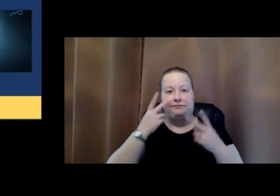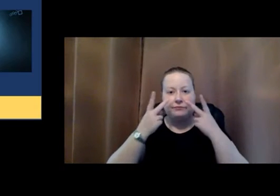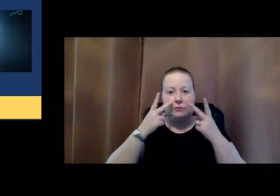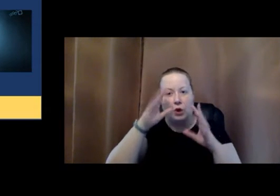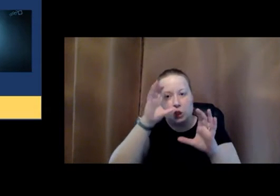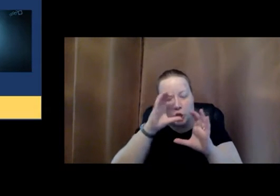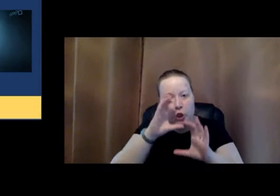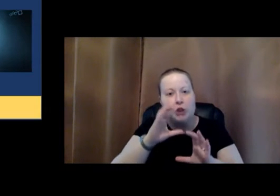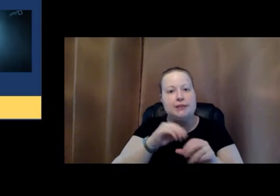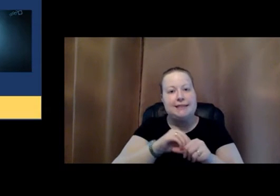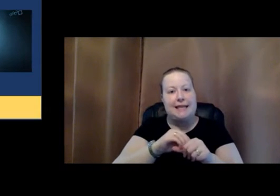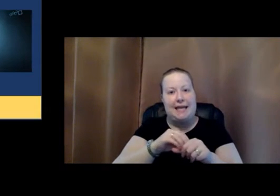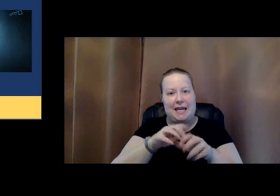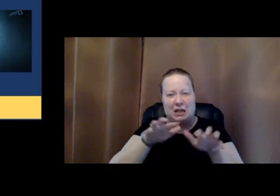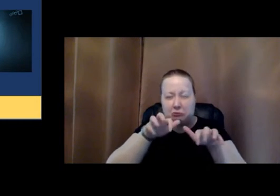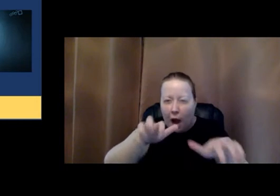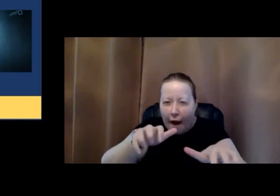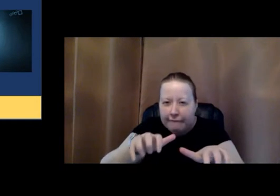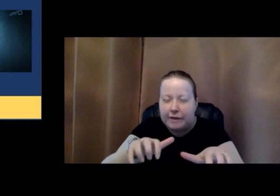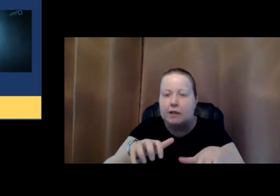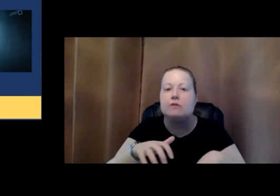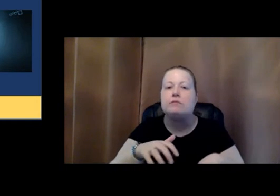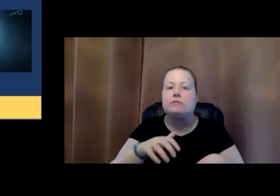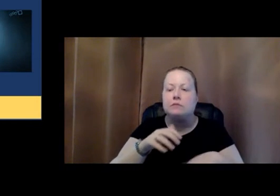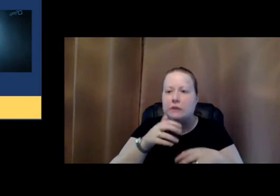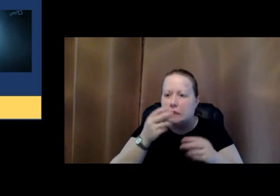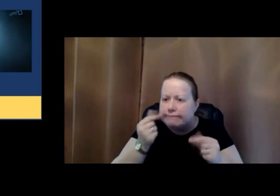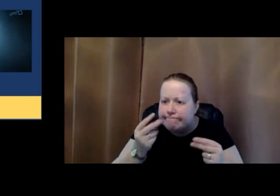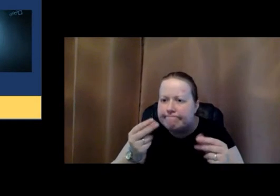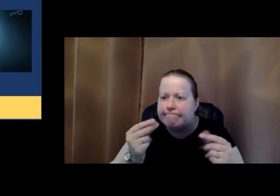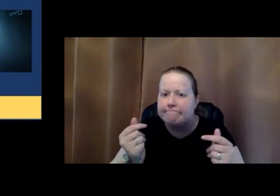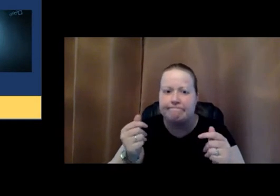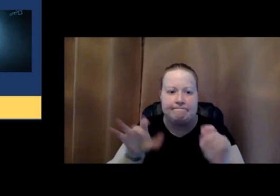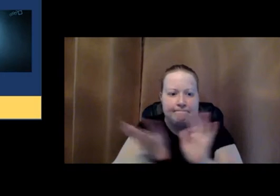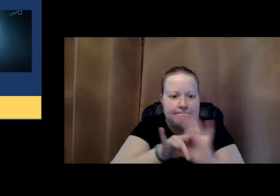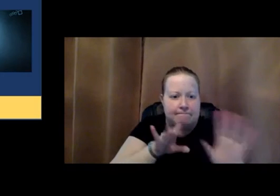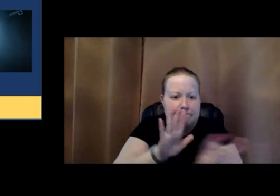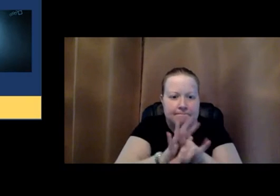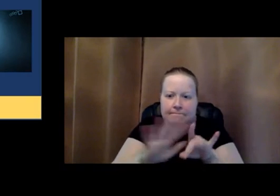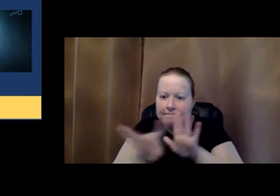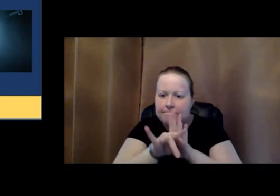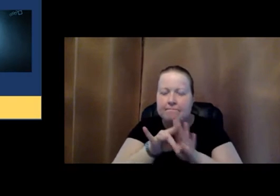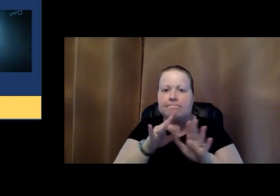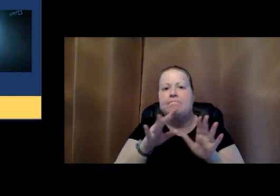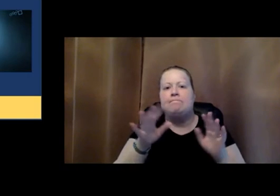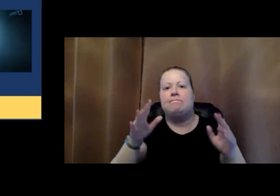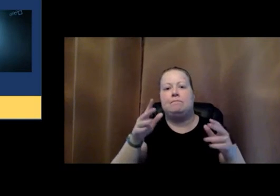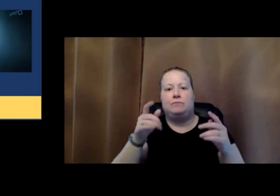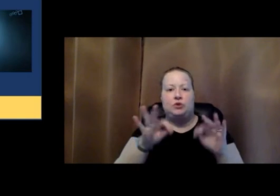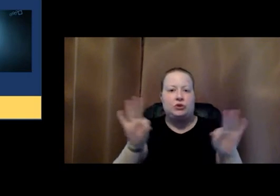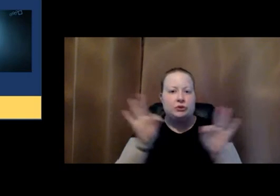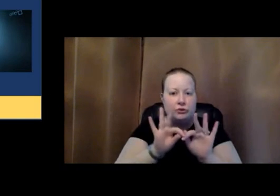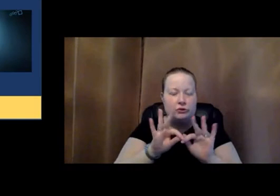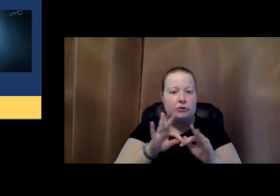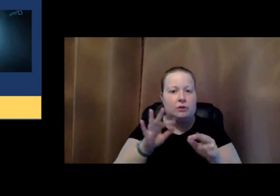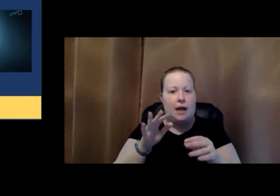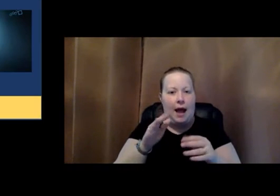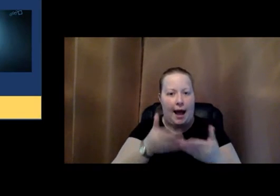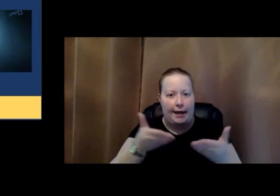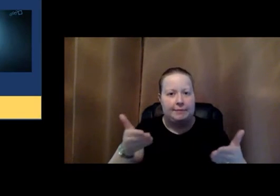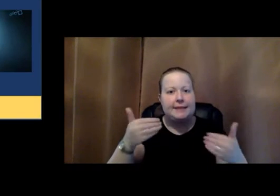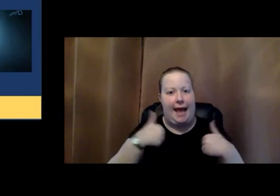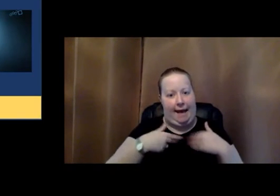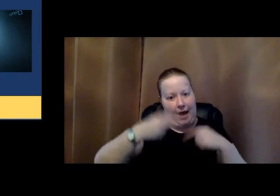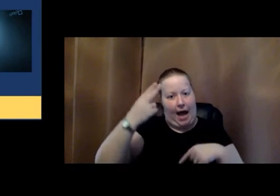field, rapidly being able to pick out and select certain items that have high point valuation compared to other